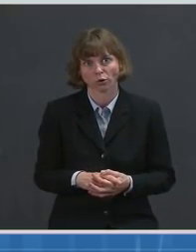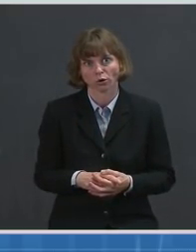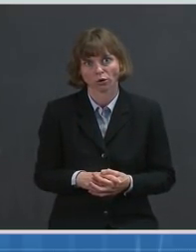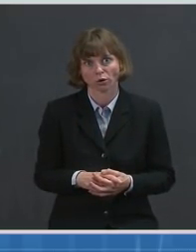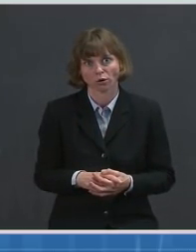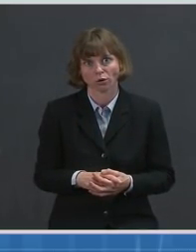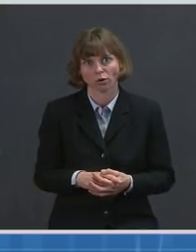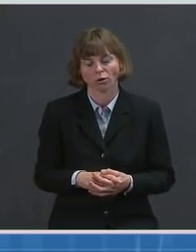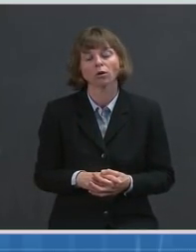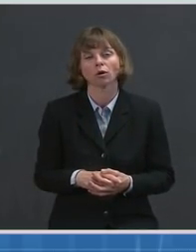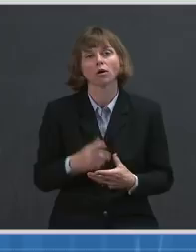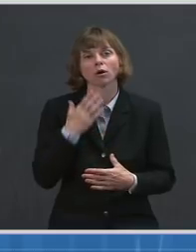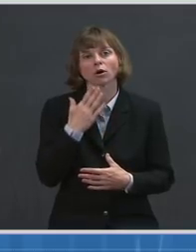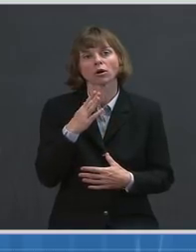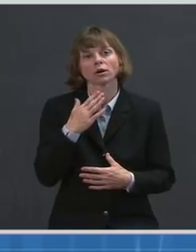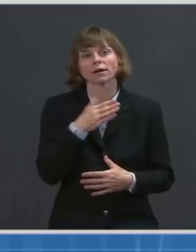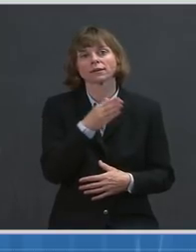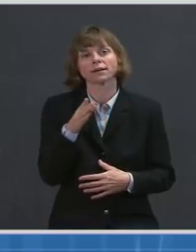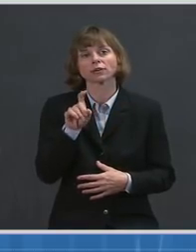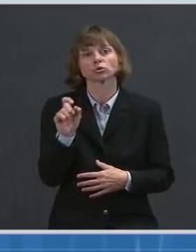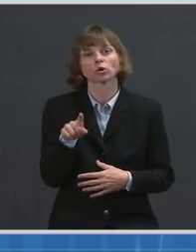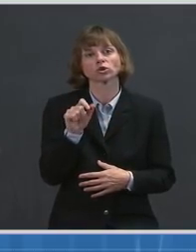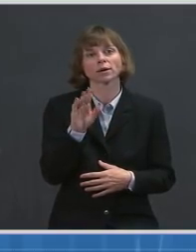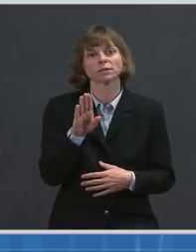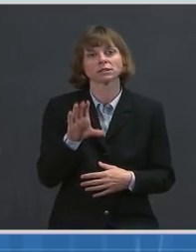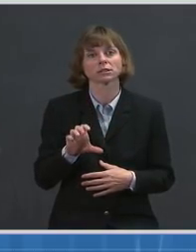Great. Next question, we'll go to Cheyenne Haslett at ABC.